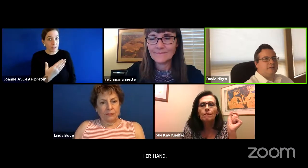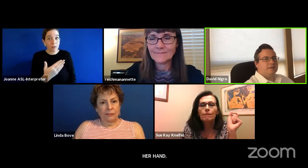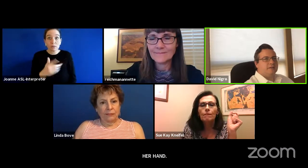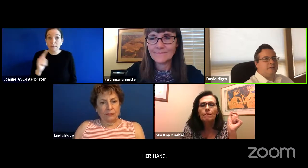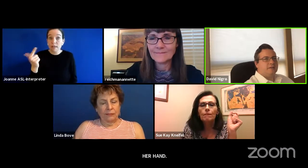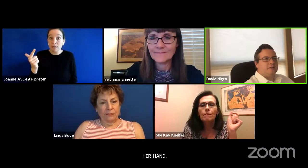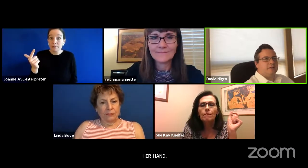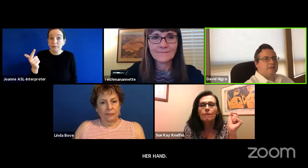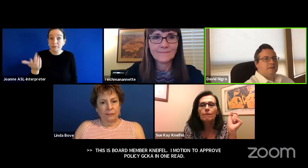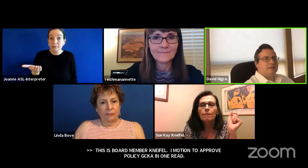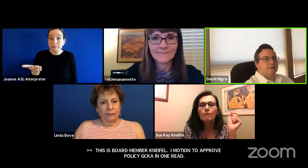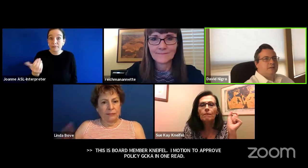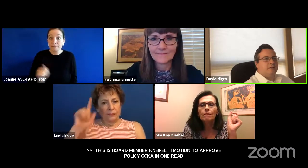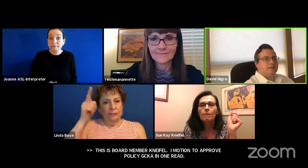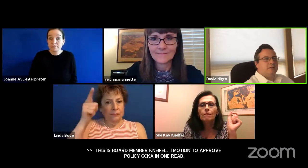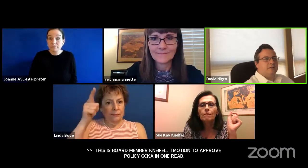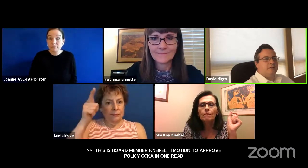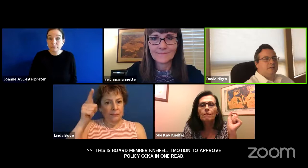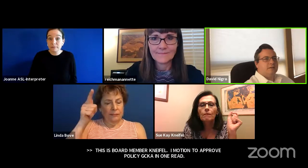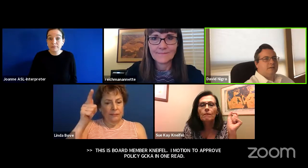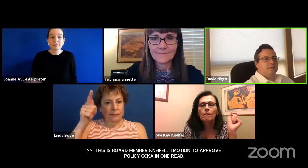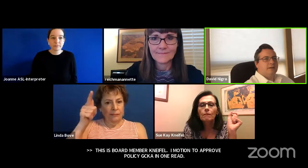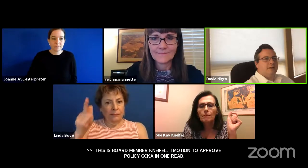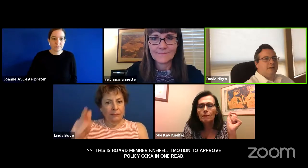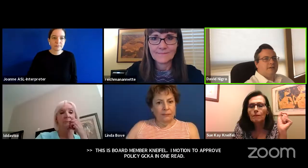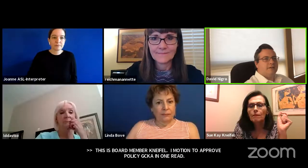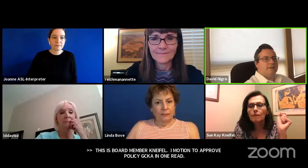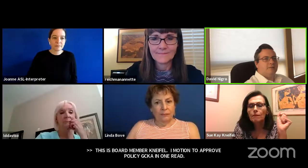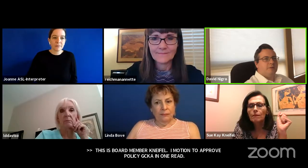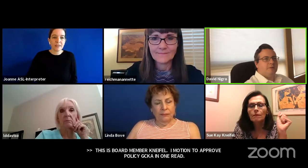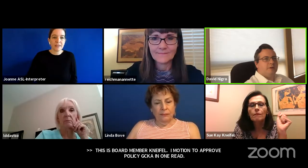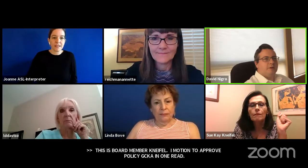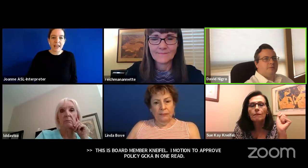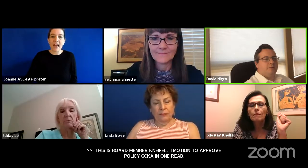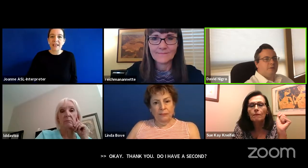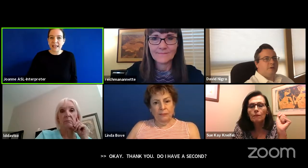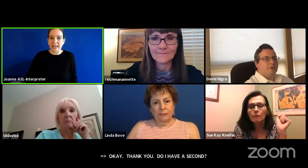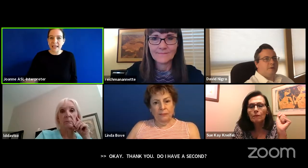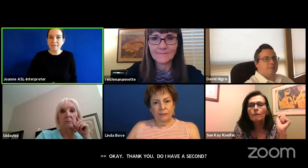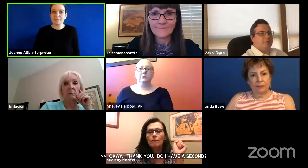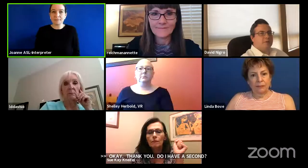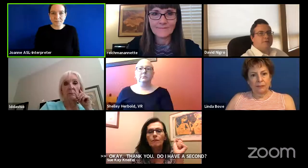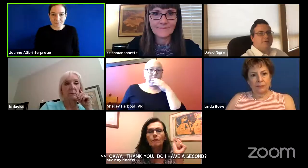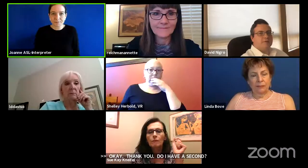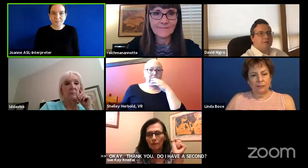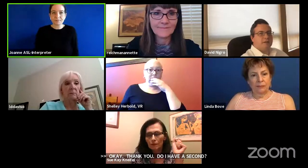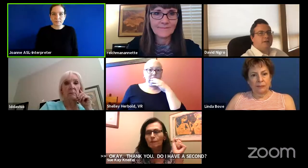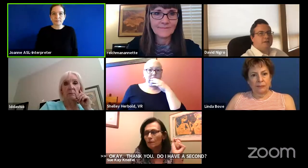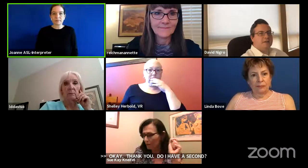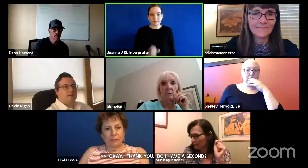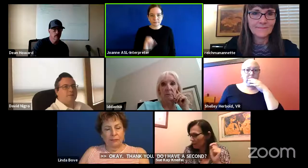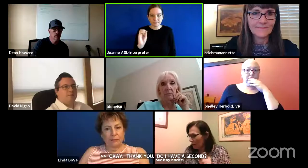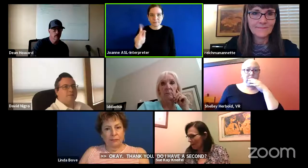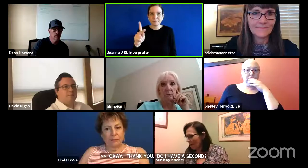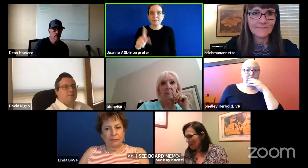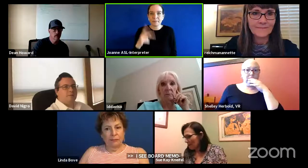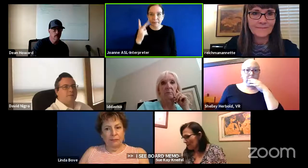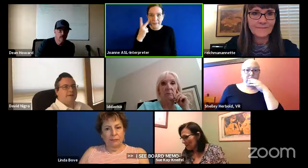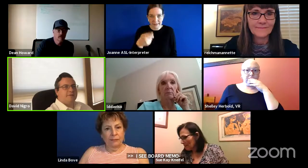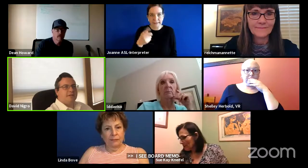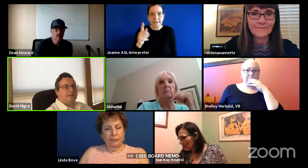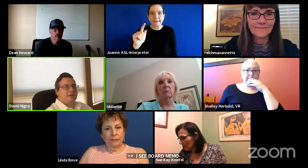uh i see board member i second okay um